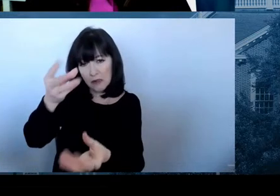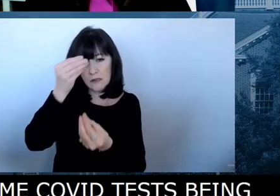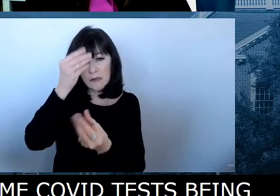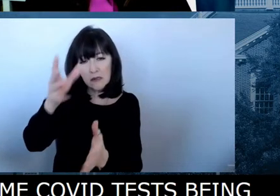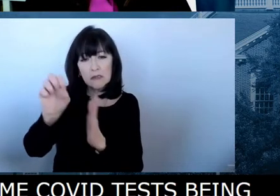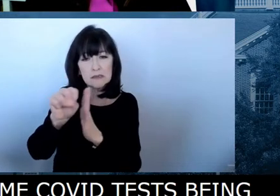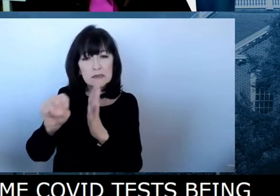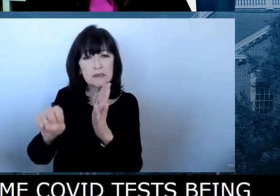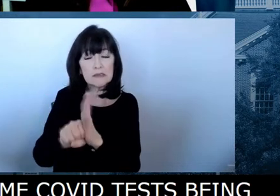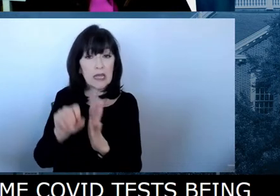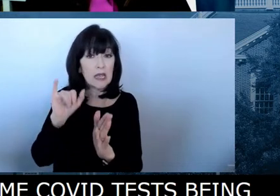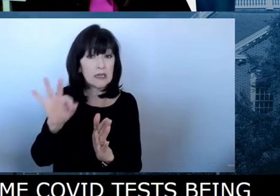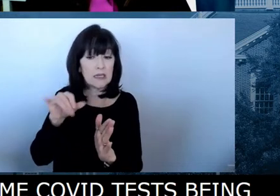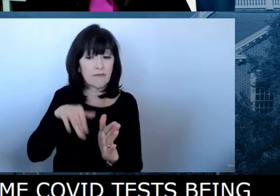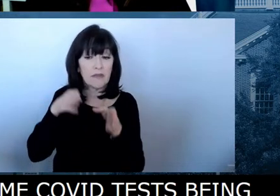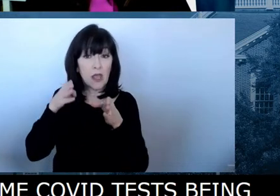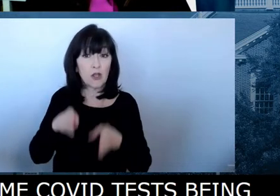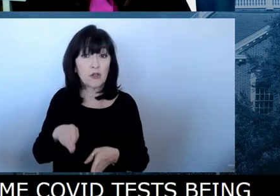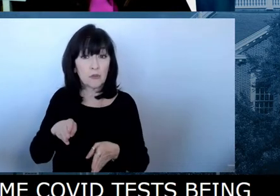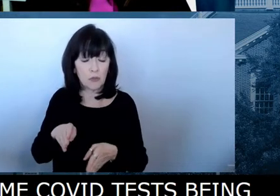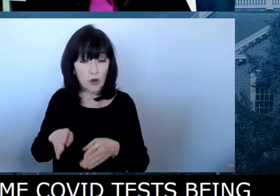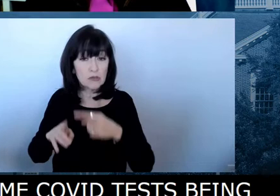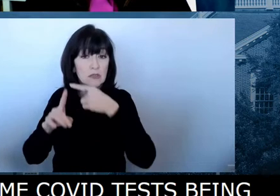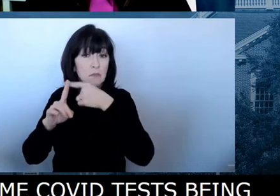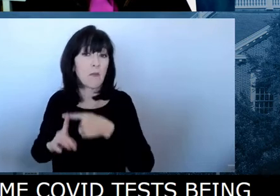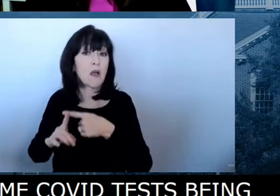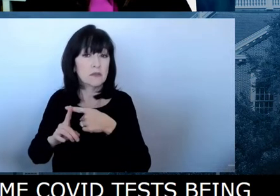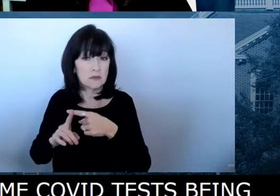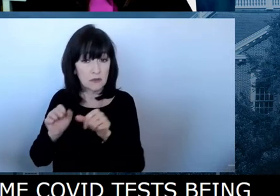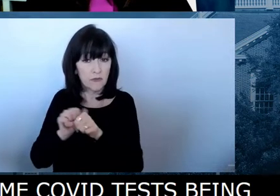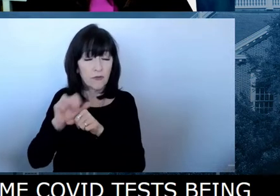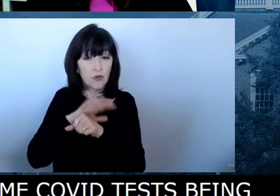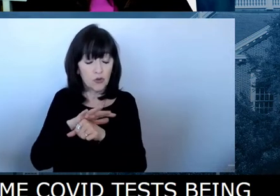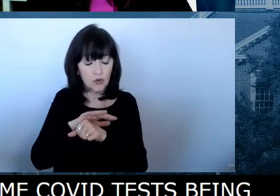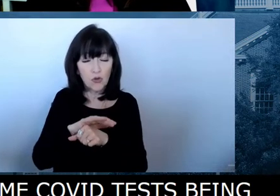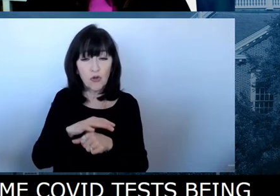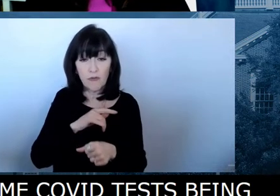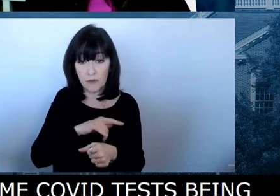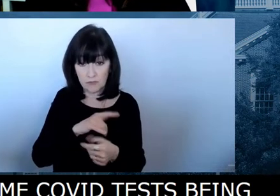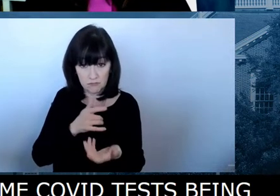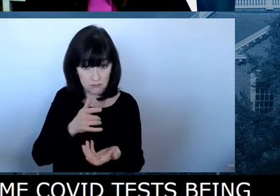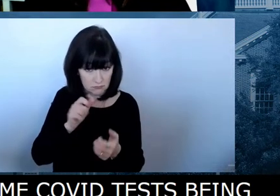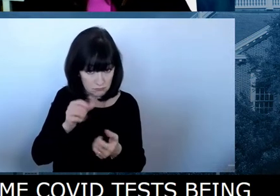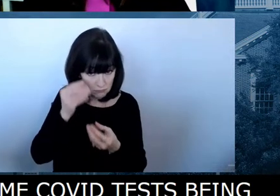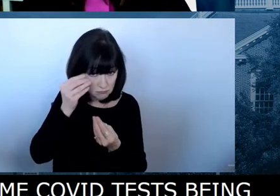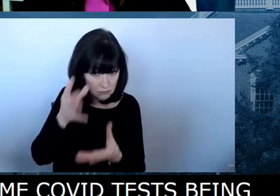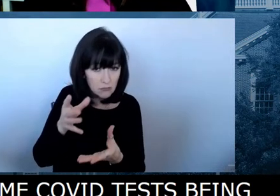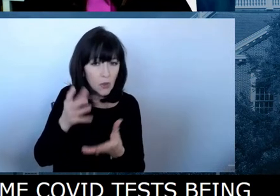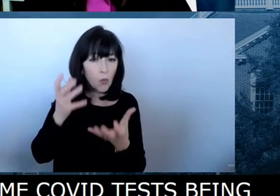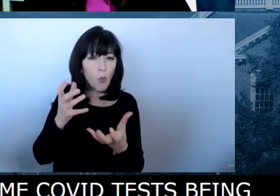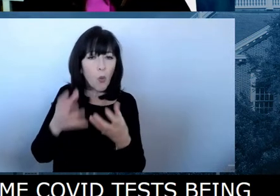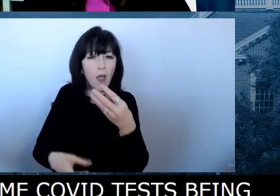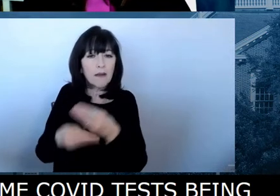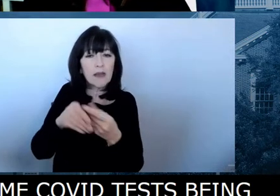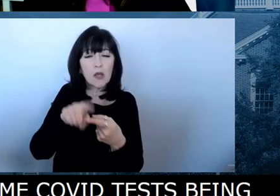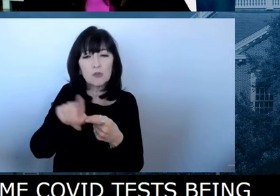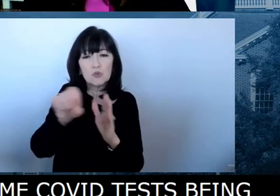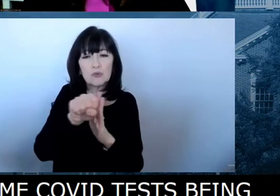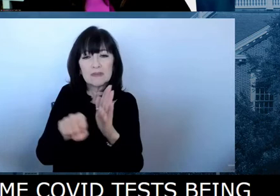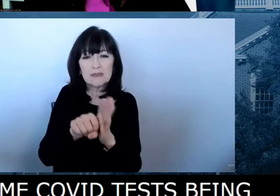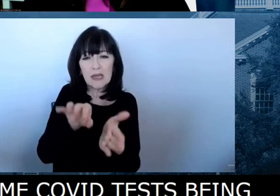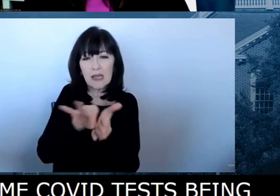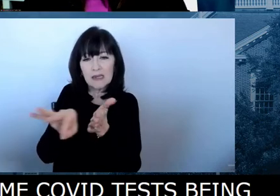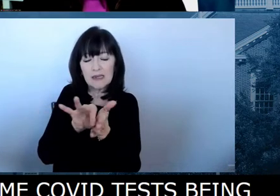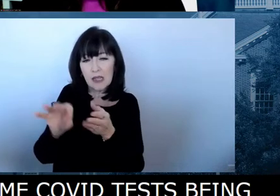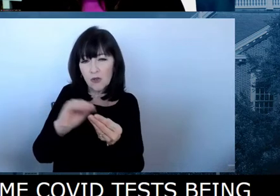recommend people get another test at a site to confirm the positive result and count towards the state's numbers? I'll